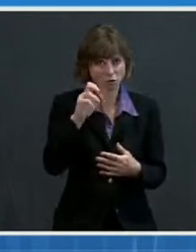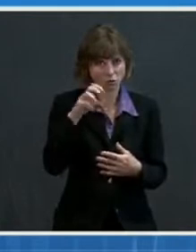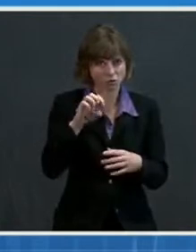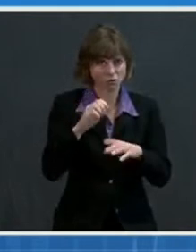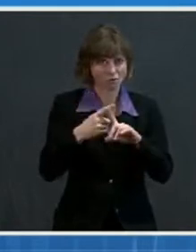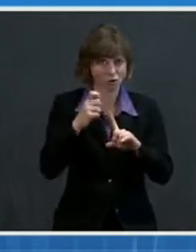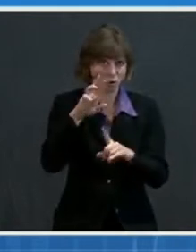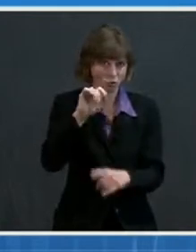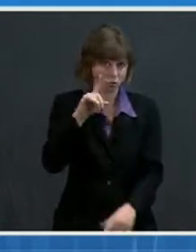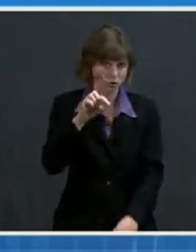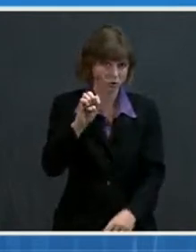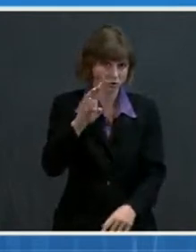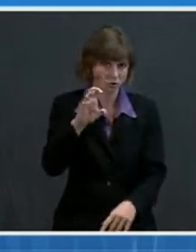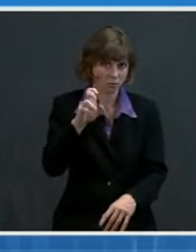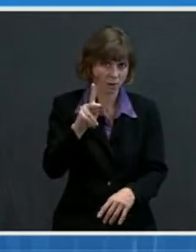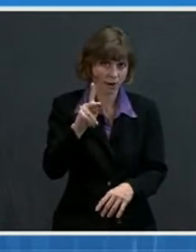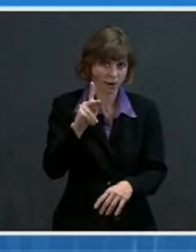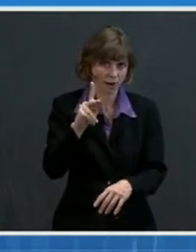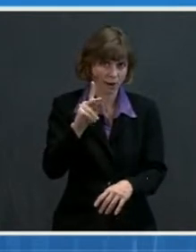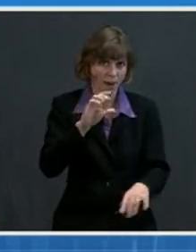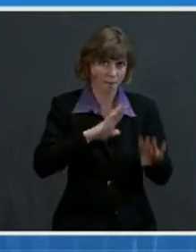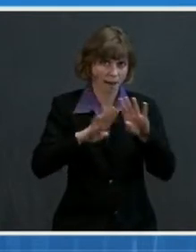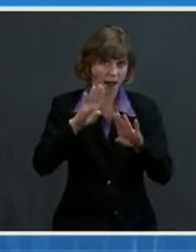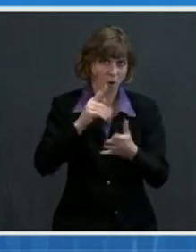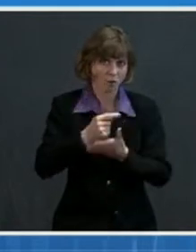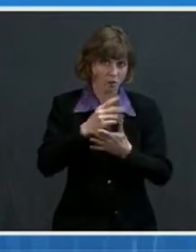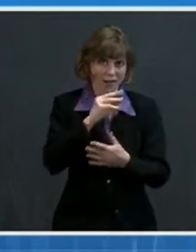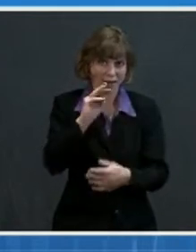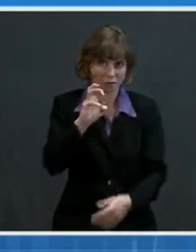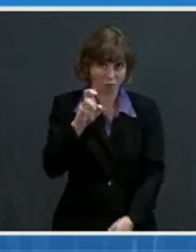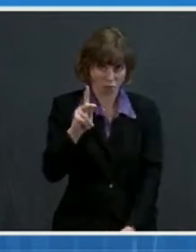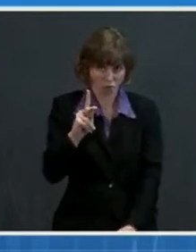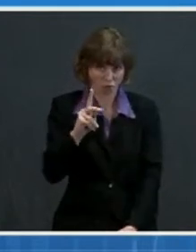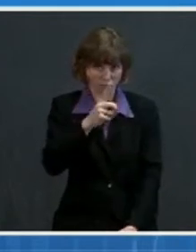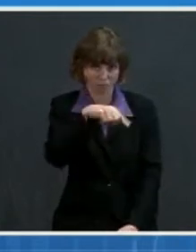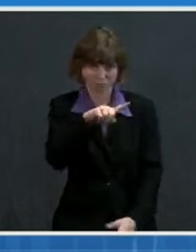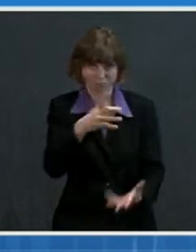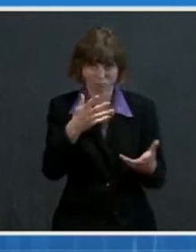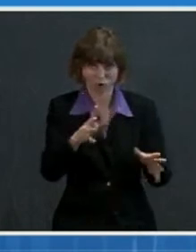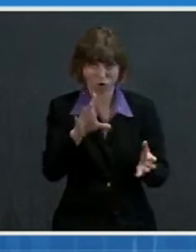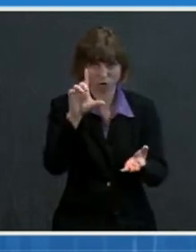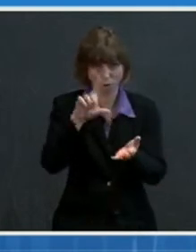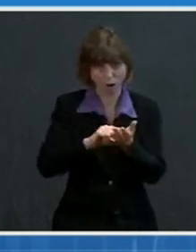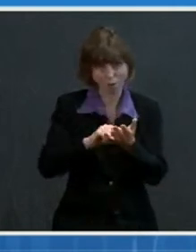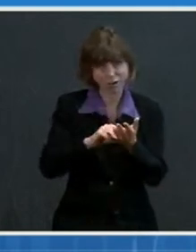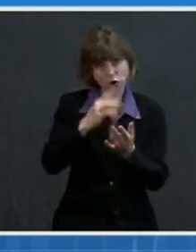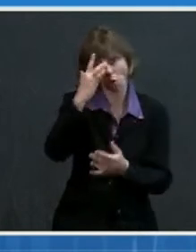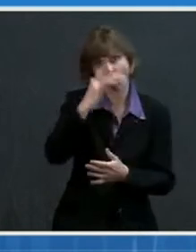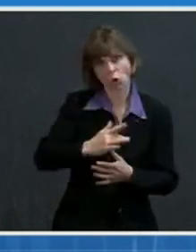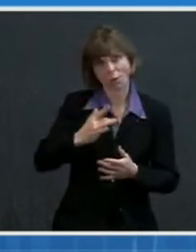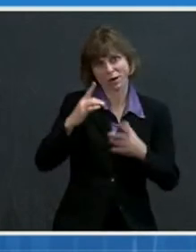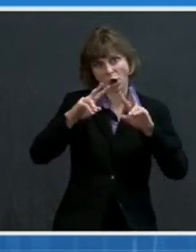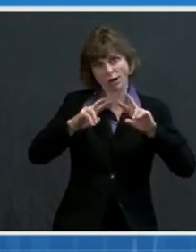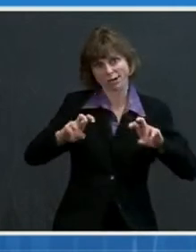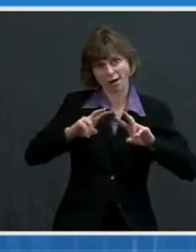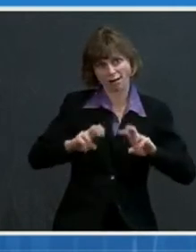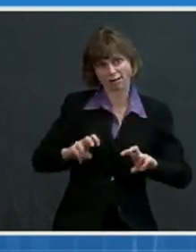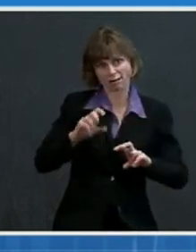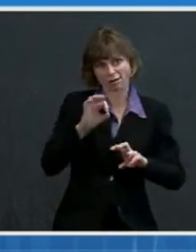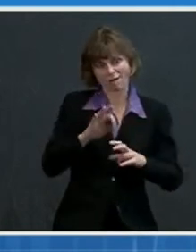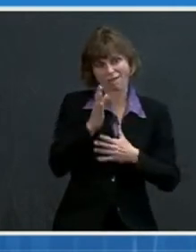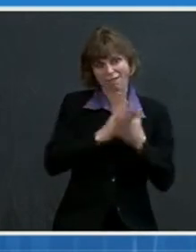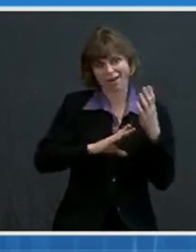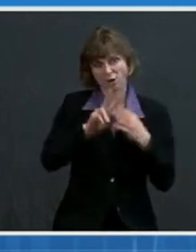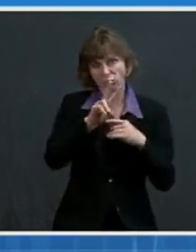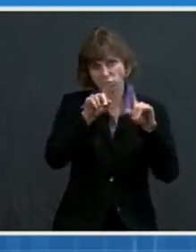Ridgeback Biotherapeutics and Merck, in which they published the preliminary analysis of their phase two